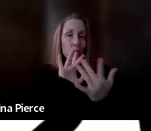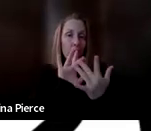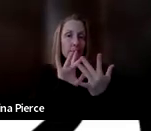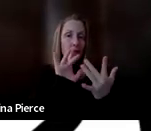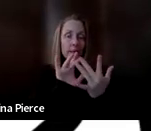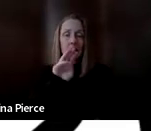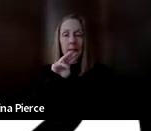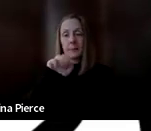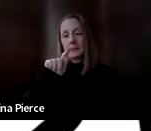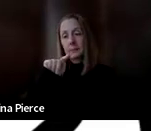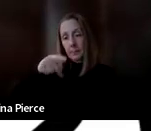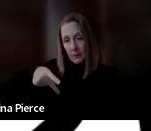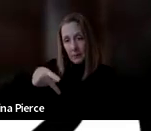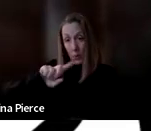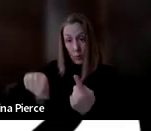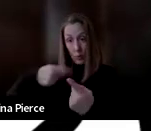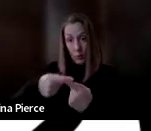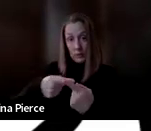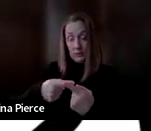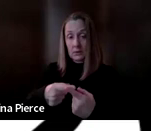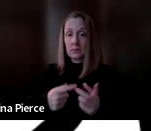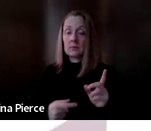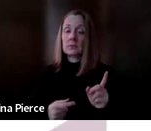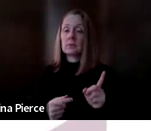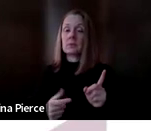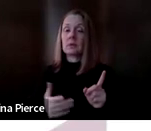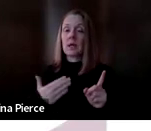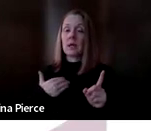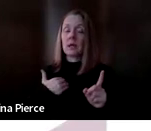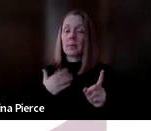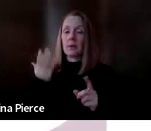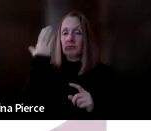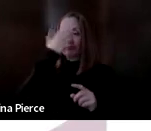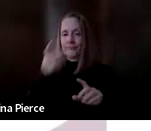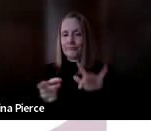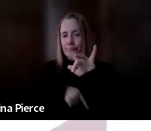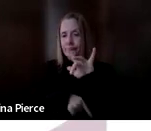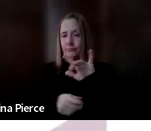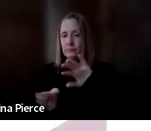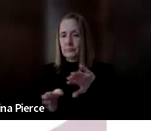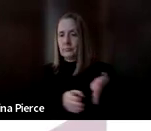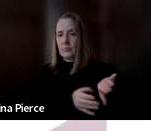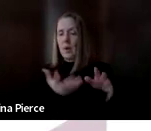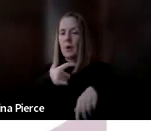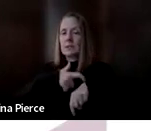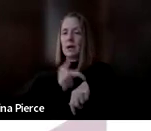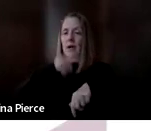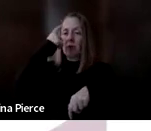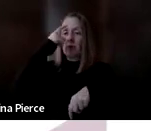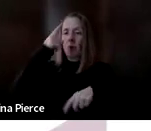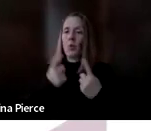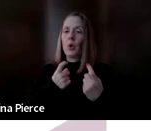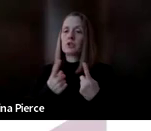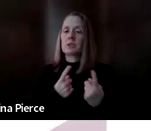is on uh in our resource guide so i'm going to hop over that for now because i want to make sure we have any time for questions my contact